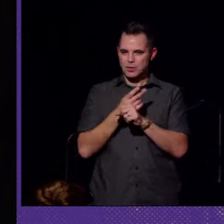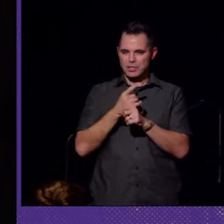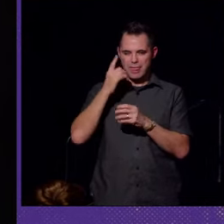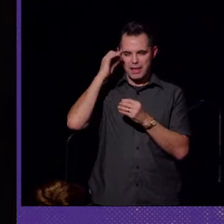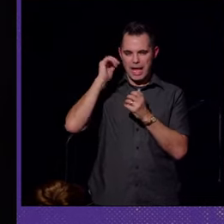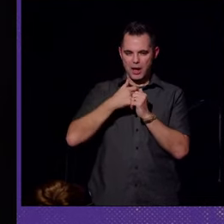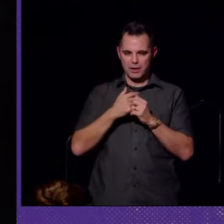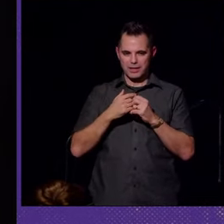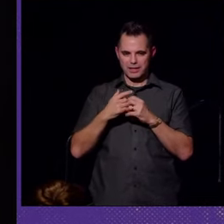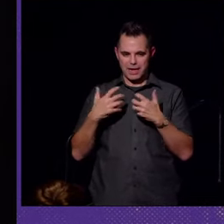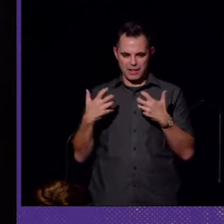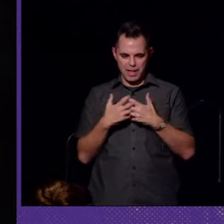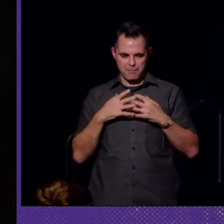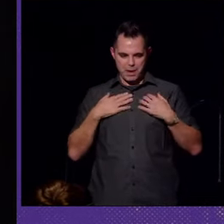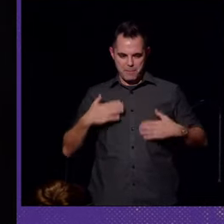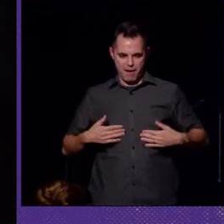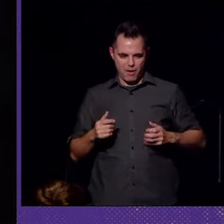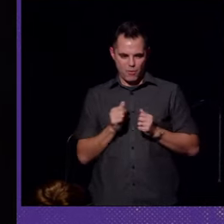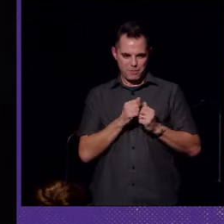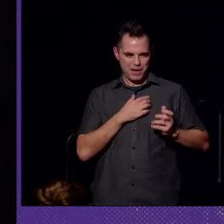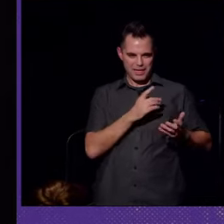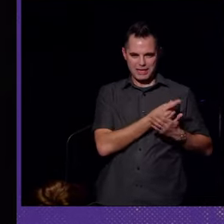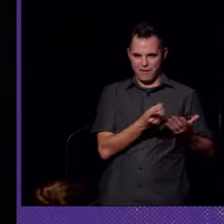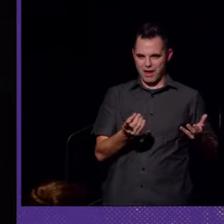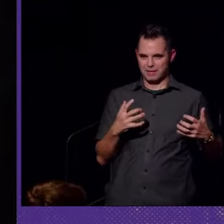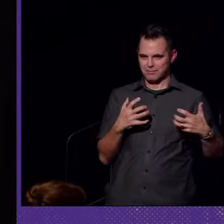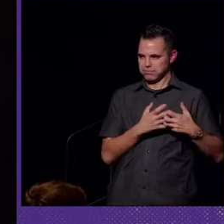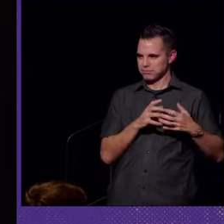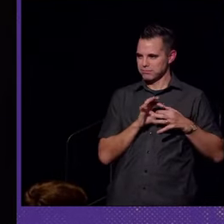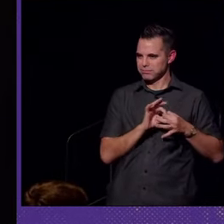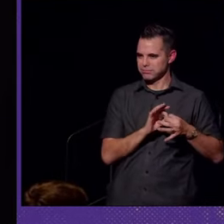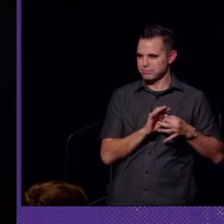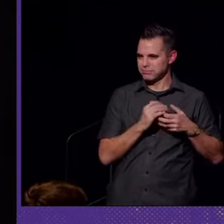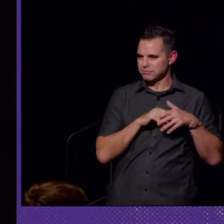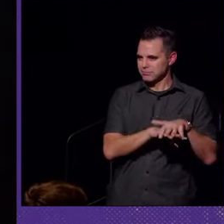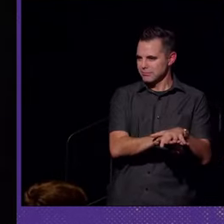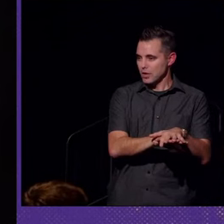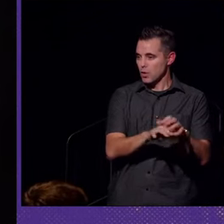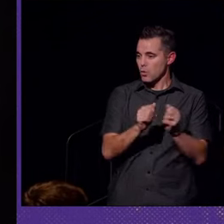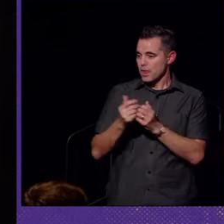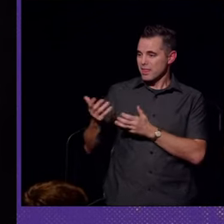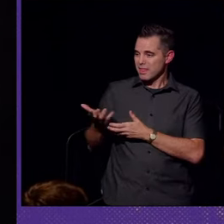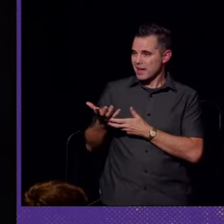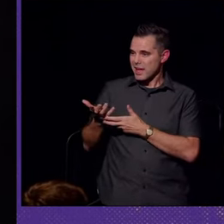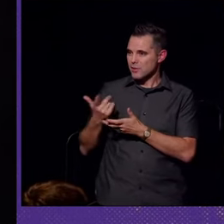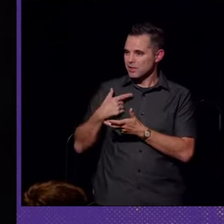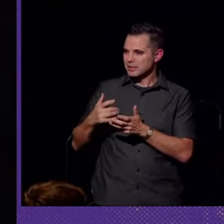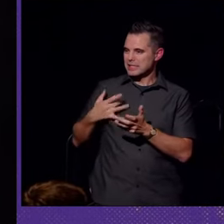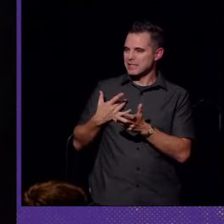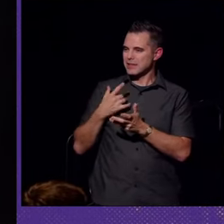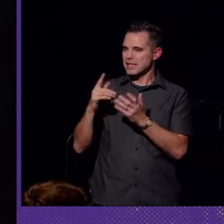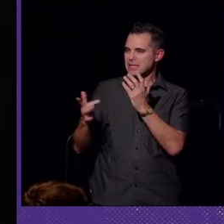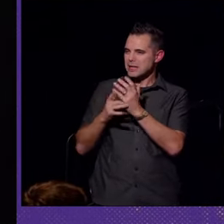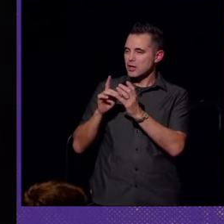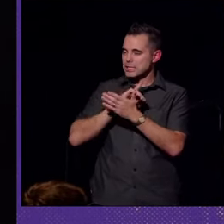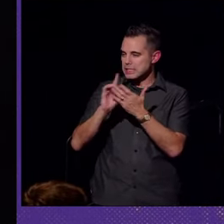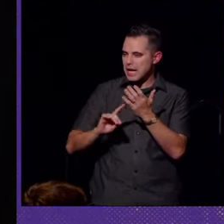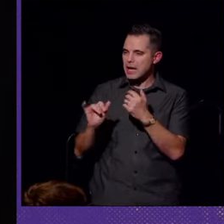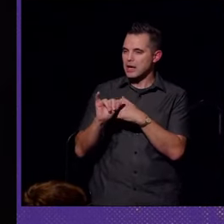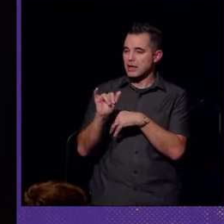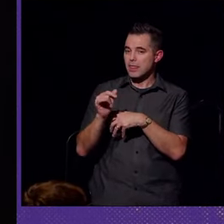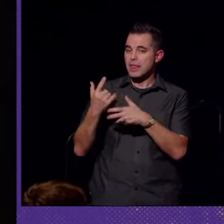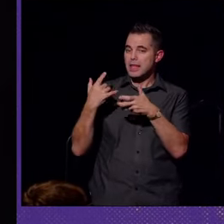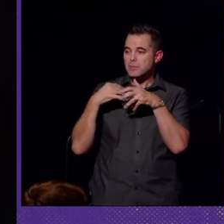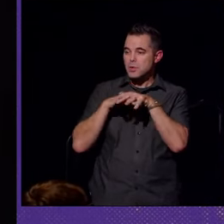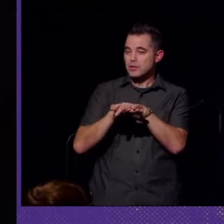align their body with their devices. And through the carriers we also get a sense of technological design that